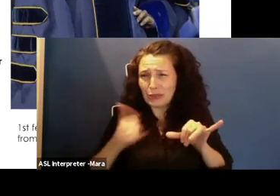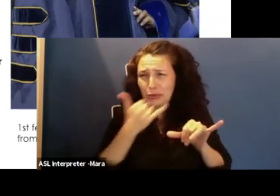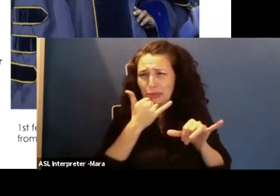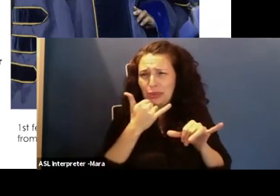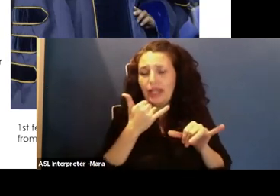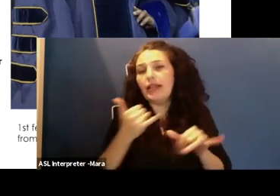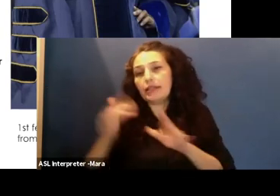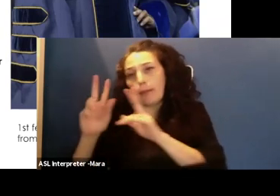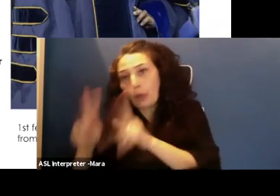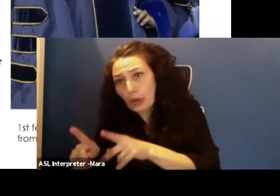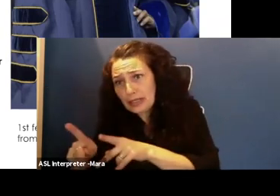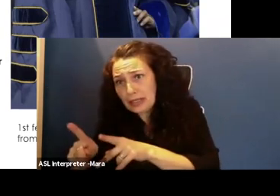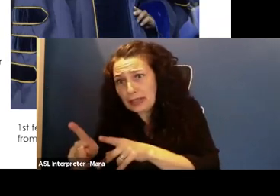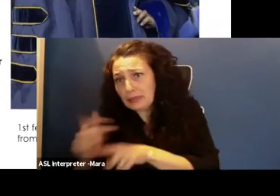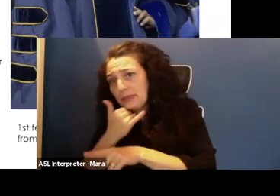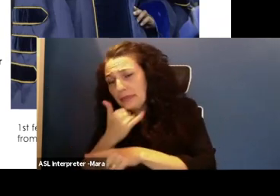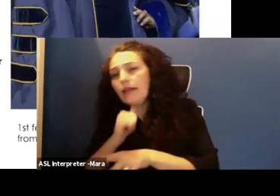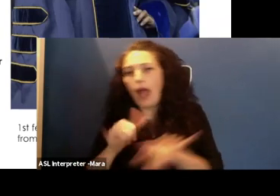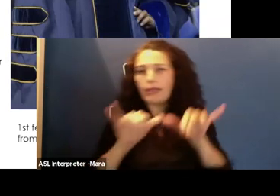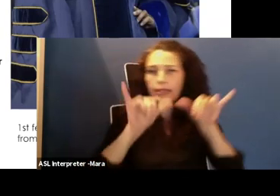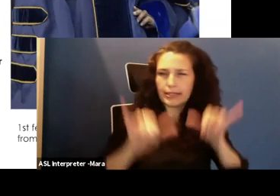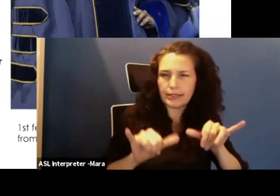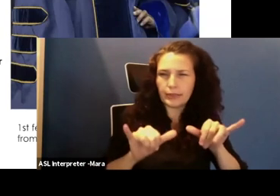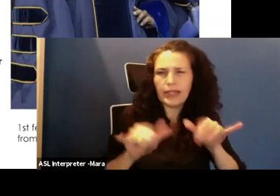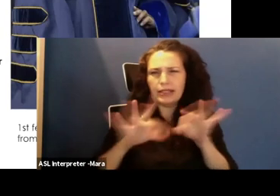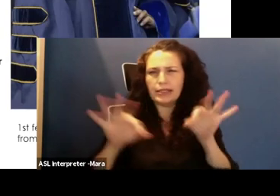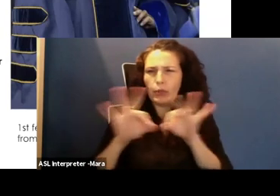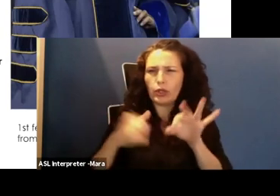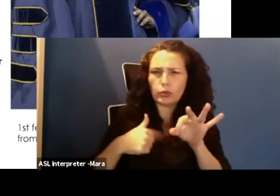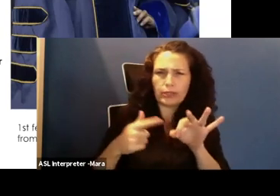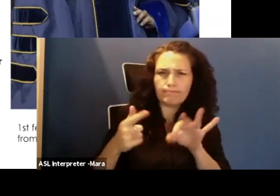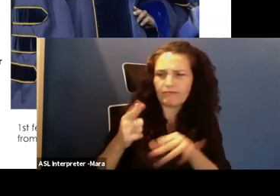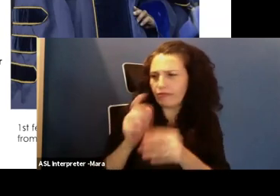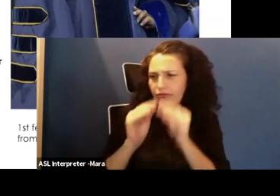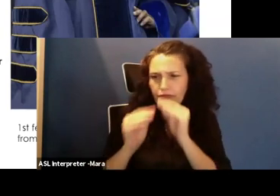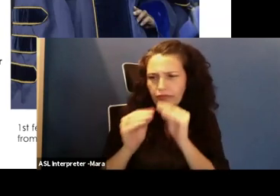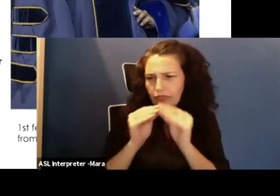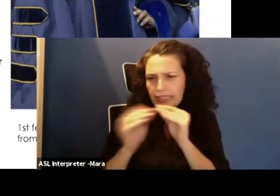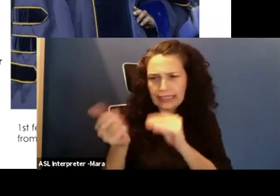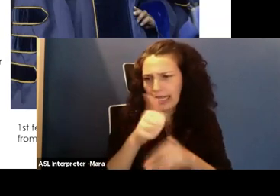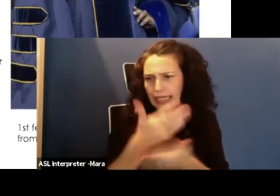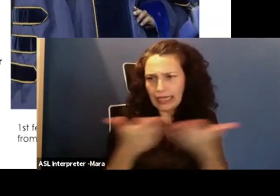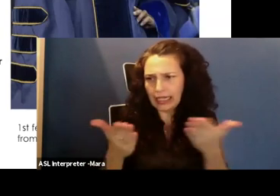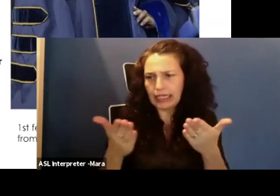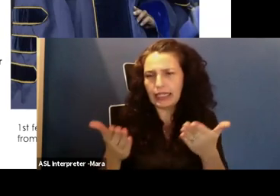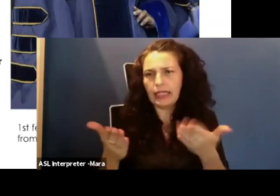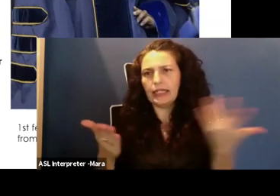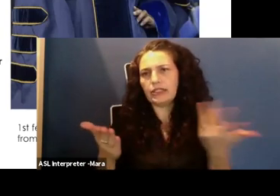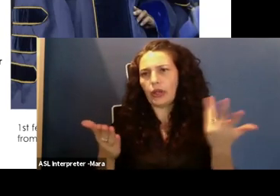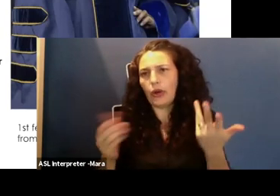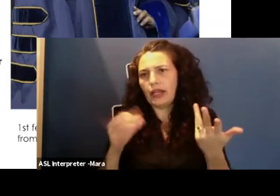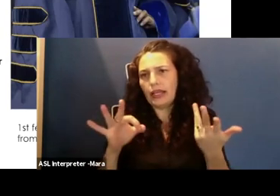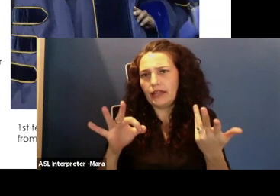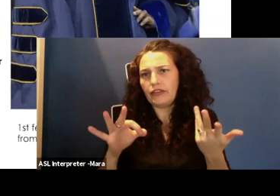happening. And we want to be able to detect it so that we can save a life or help that driver or lack of a driver, the passenger in the